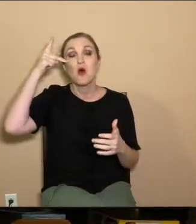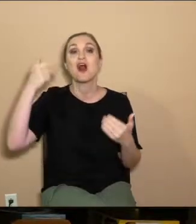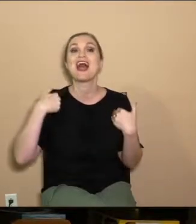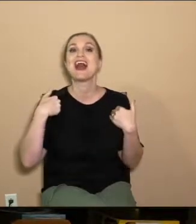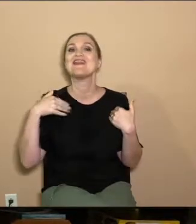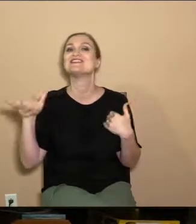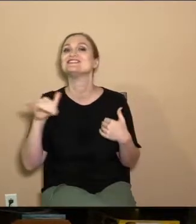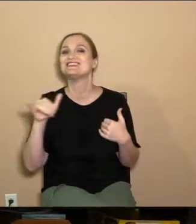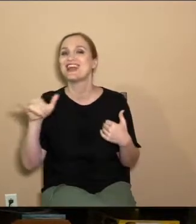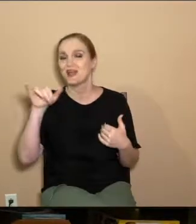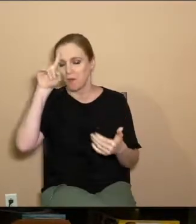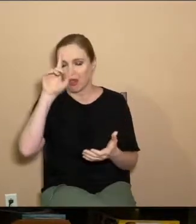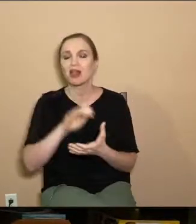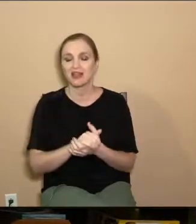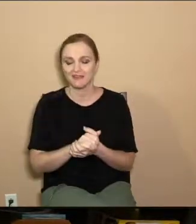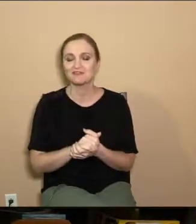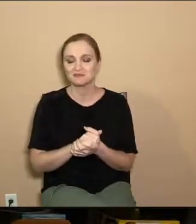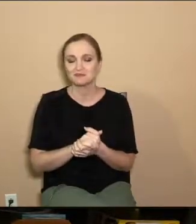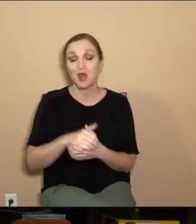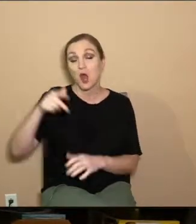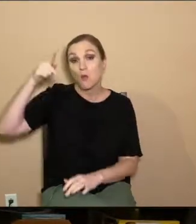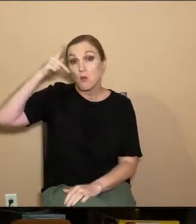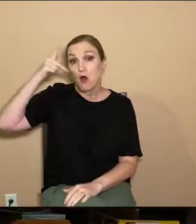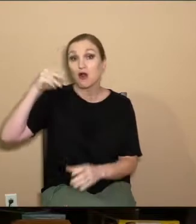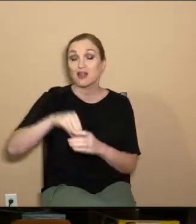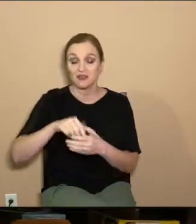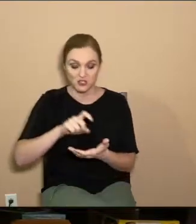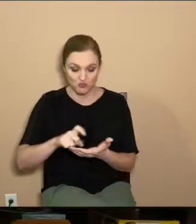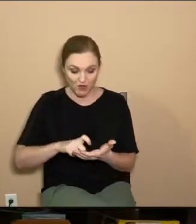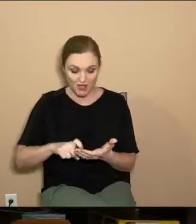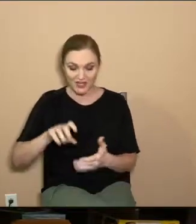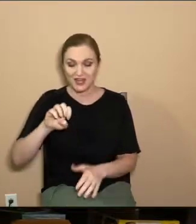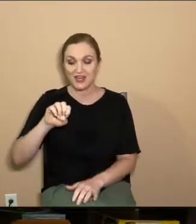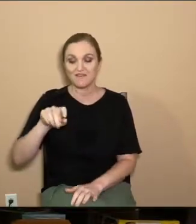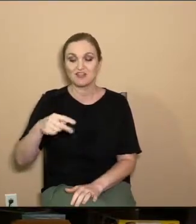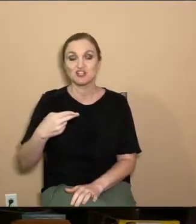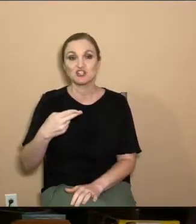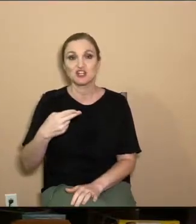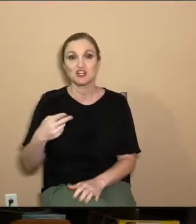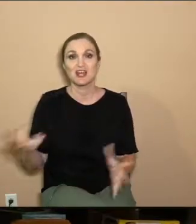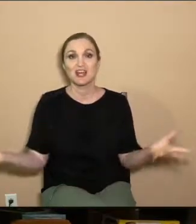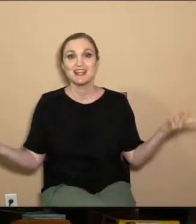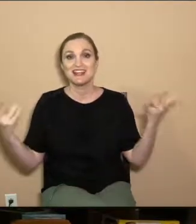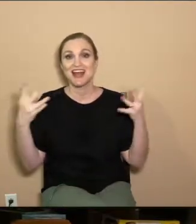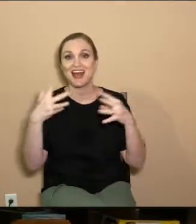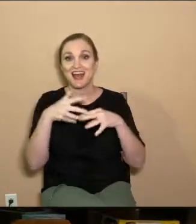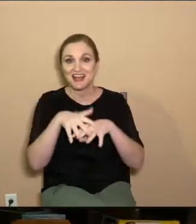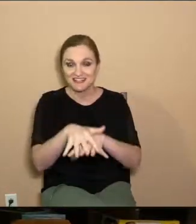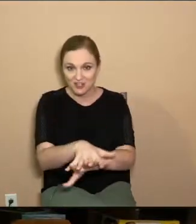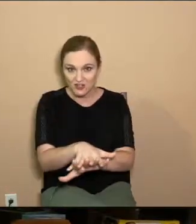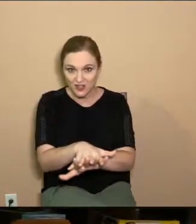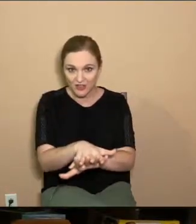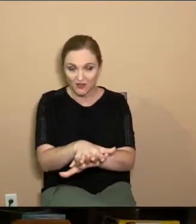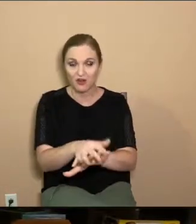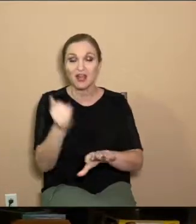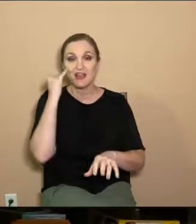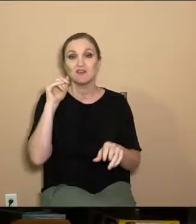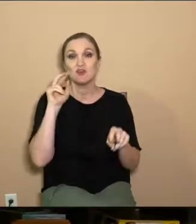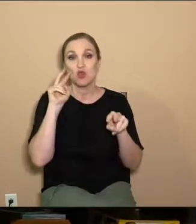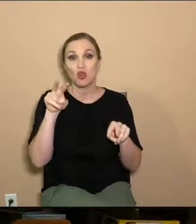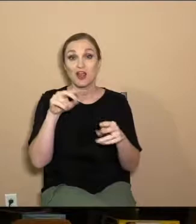Paul had the same belief. Paul, in this writing in Ephesians, ties all of that together. Because if you go back and